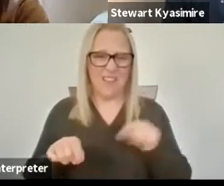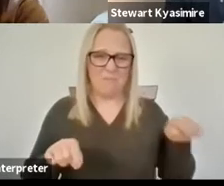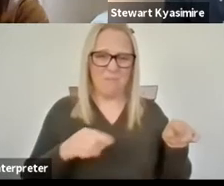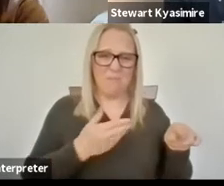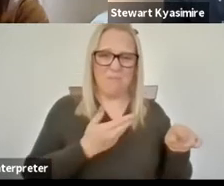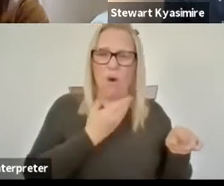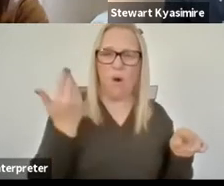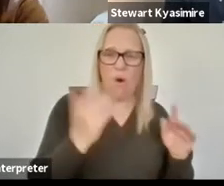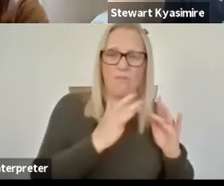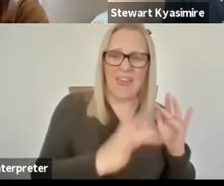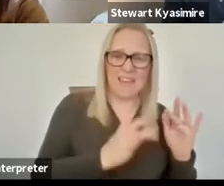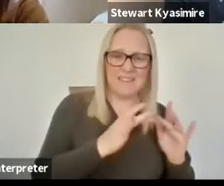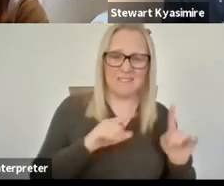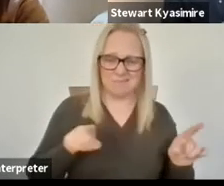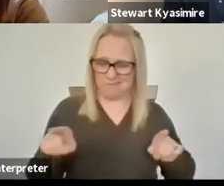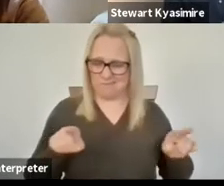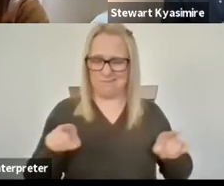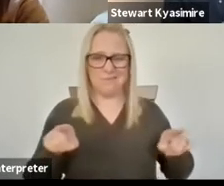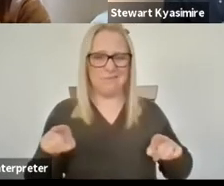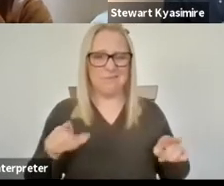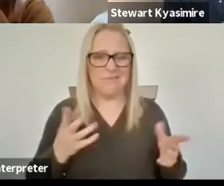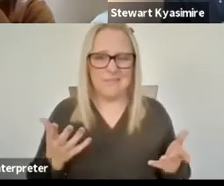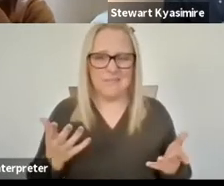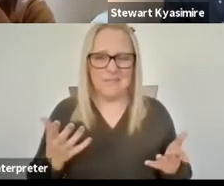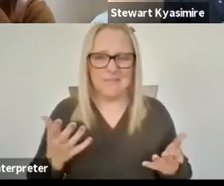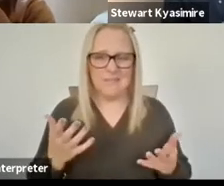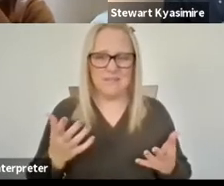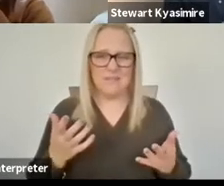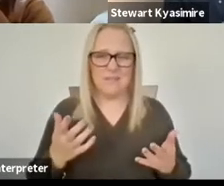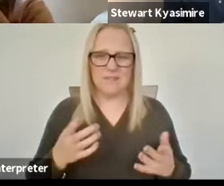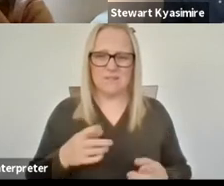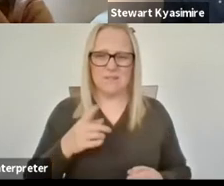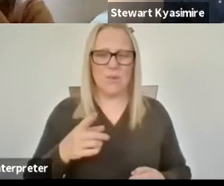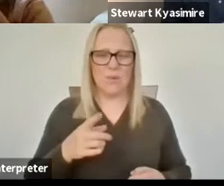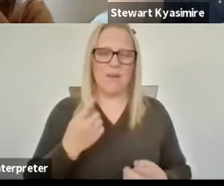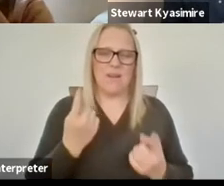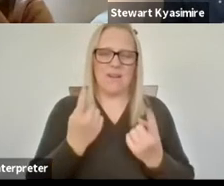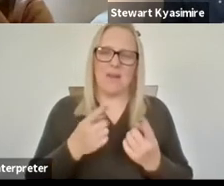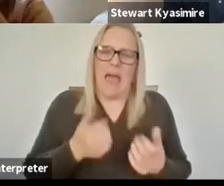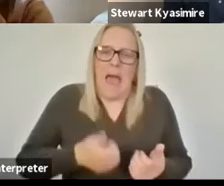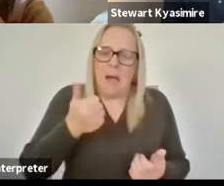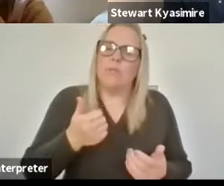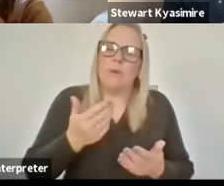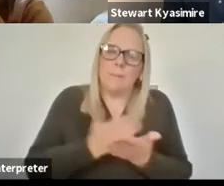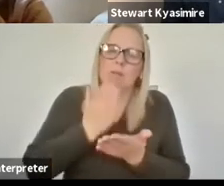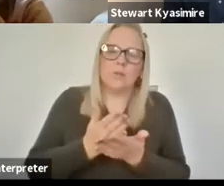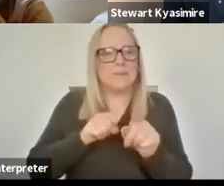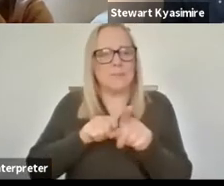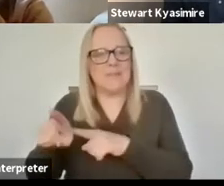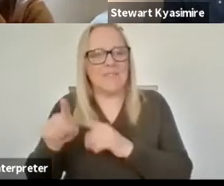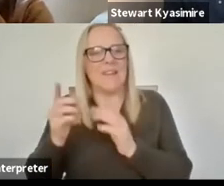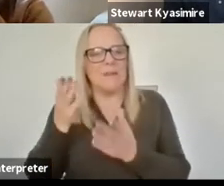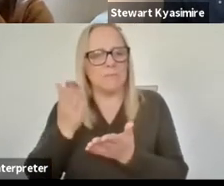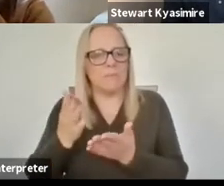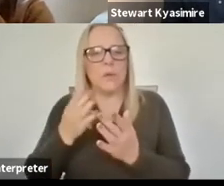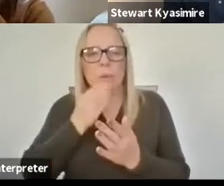things that are kind of produced that you know in order to be kind of operating um online um or that make you know full full